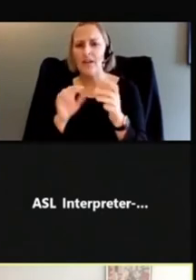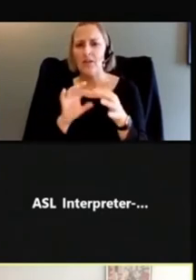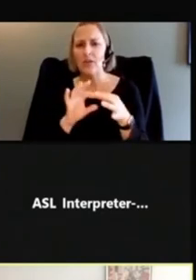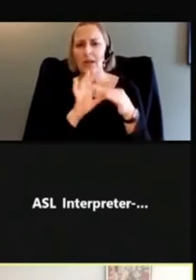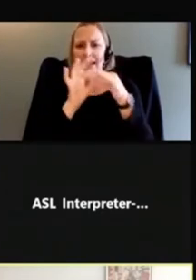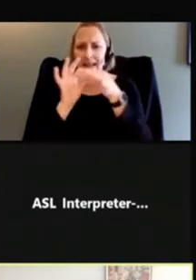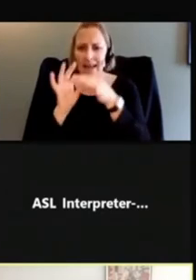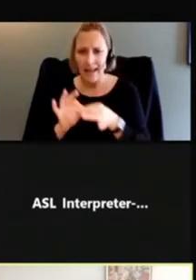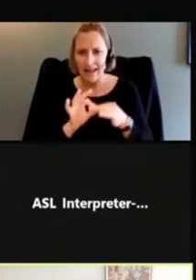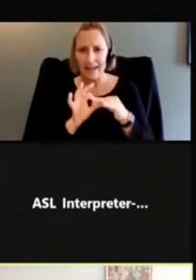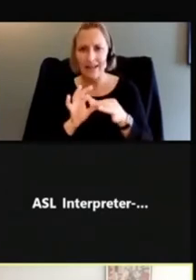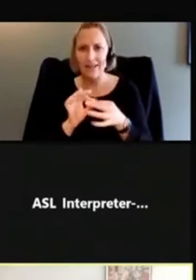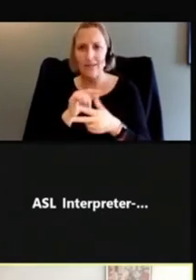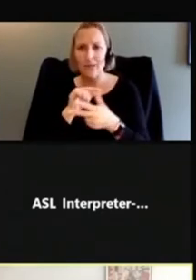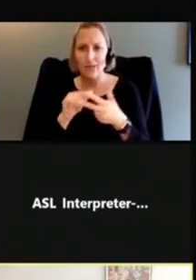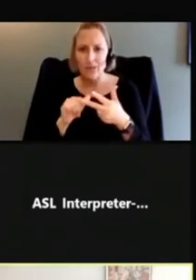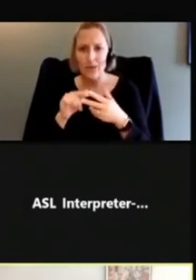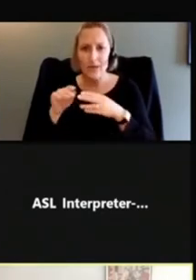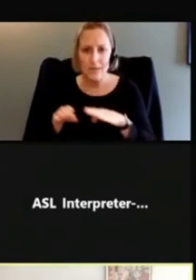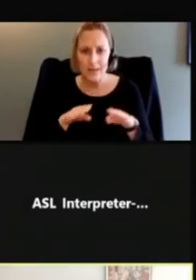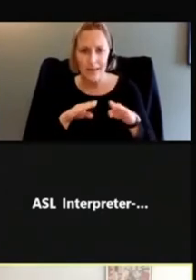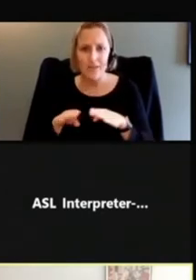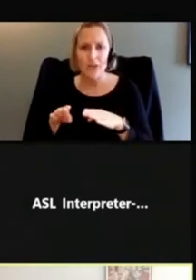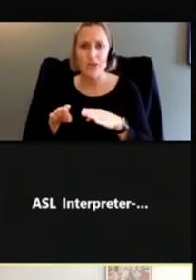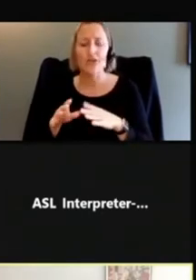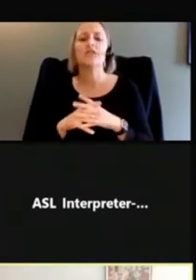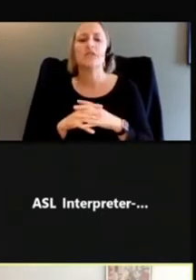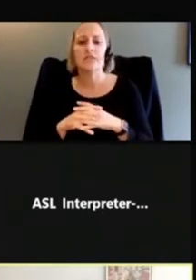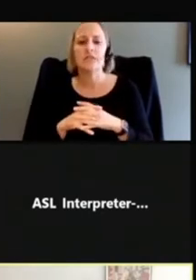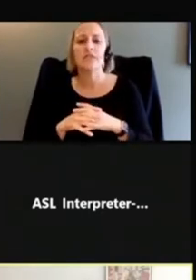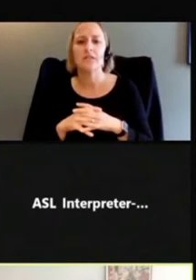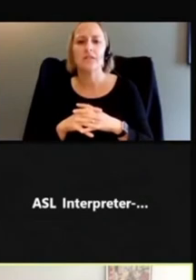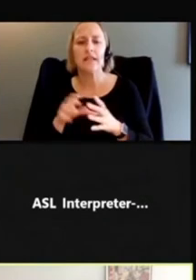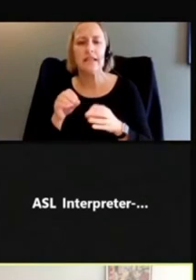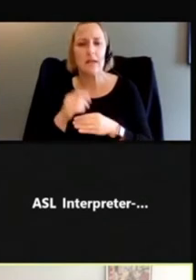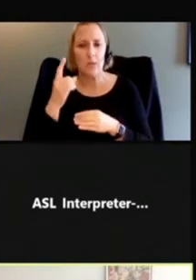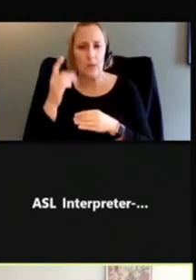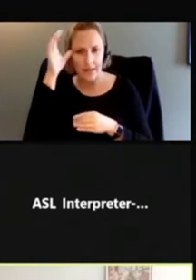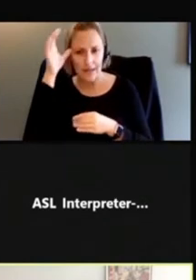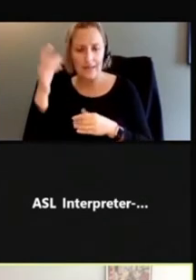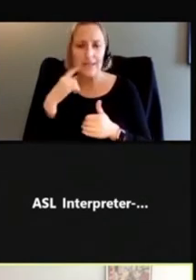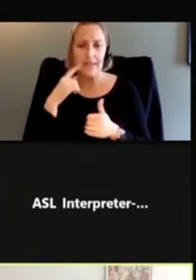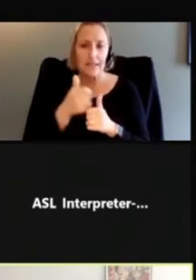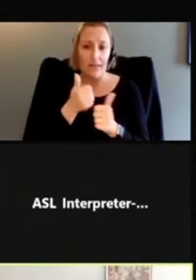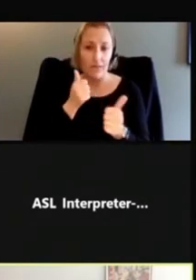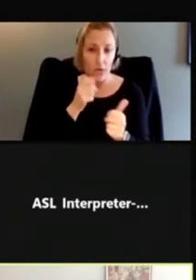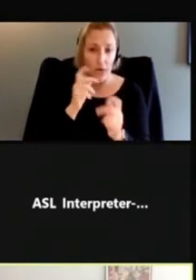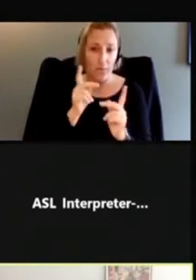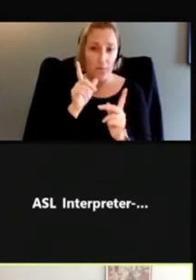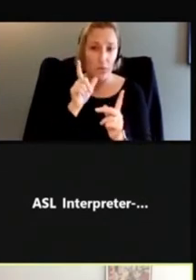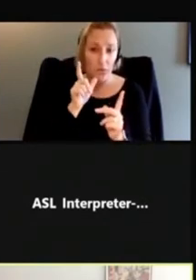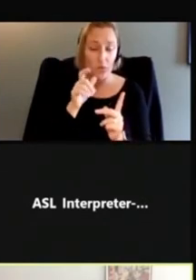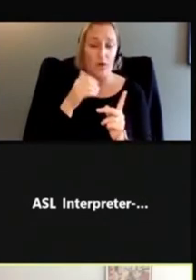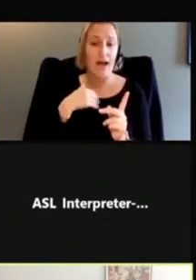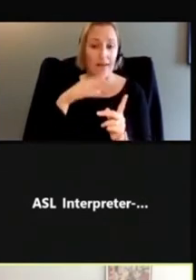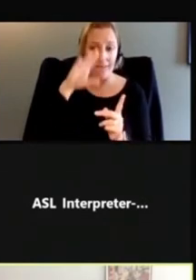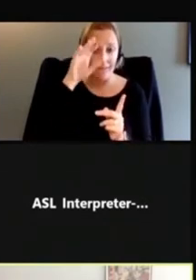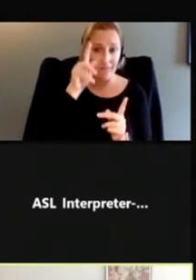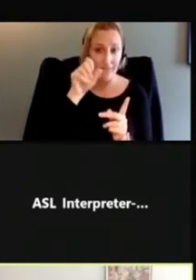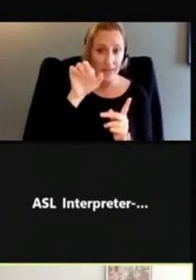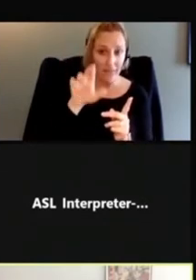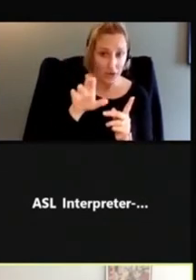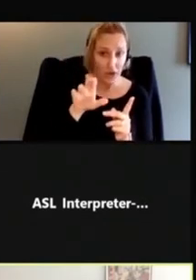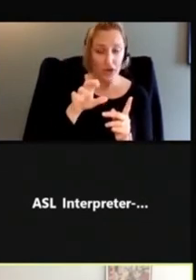behaviors together into kind of a single concept. So it's saying avoid contact with people who have a fever, cold or influenza